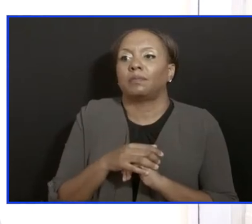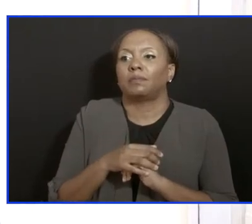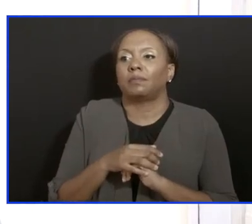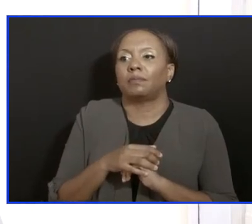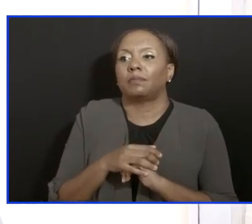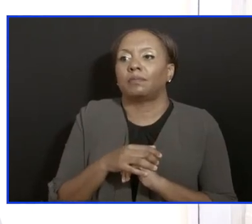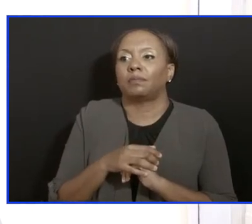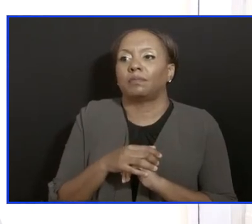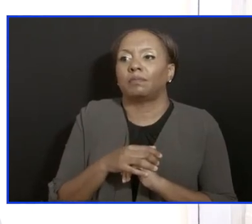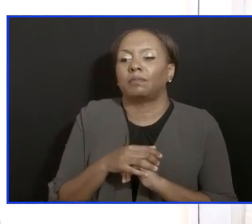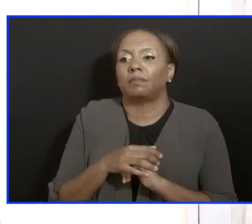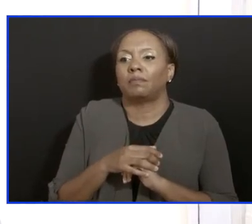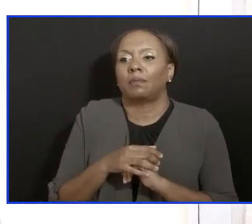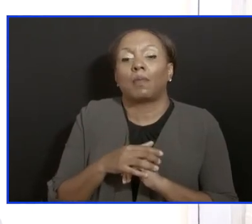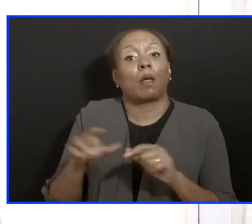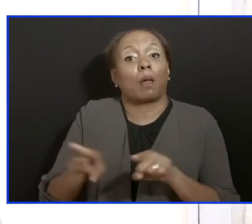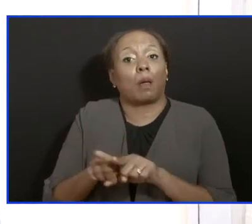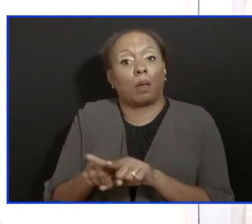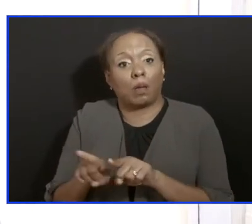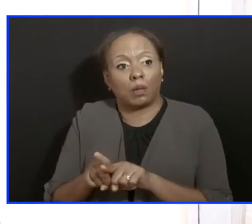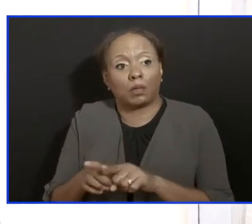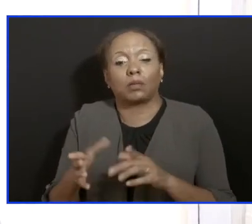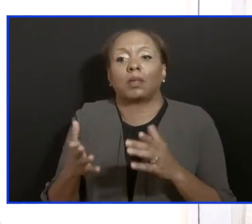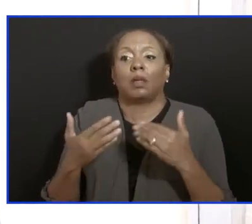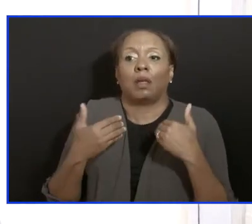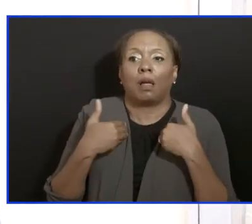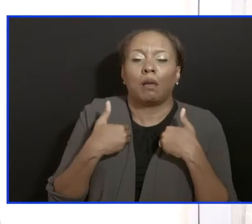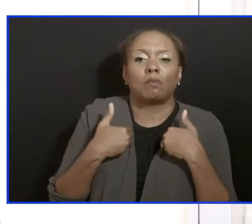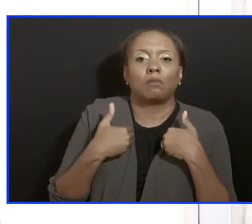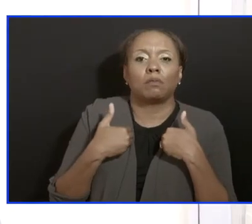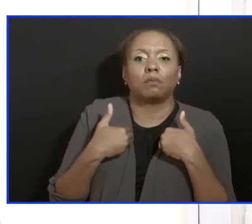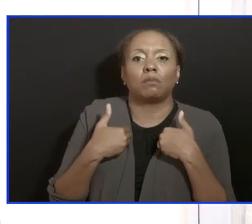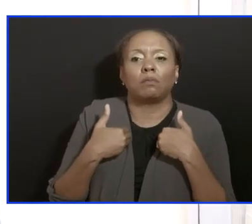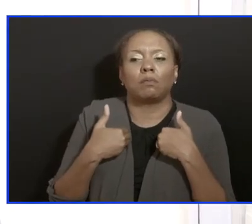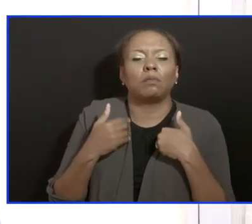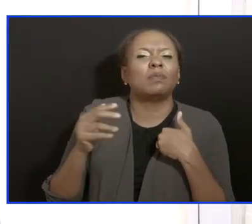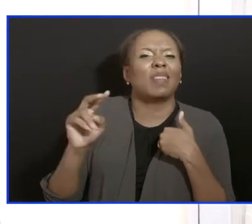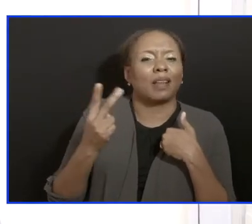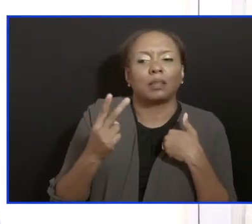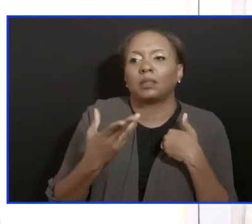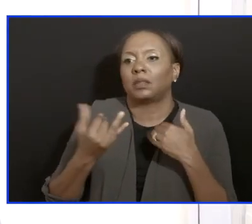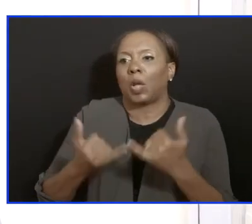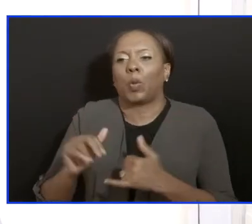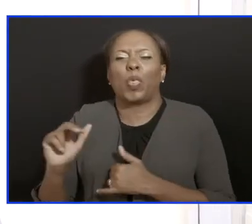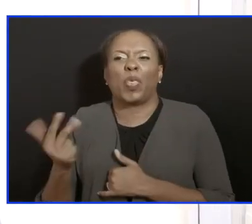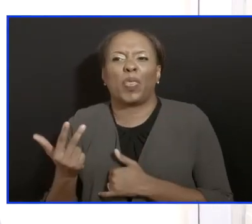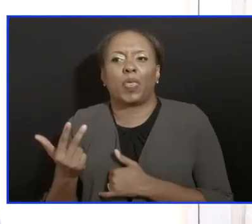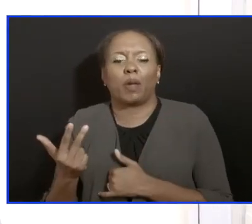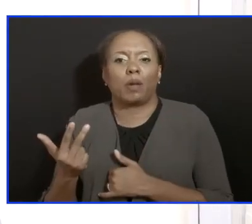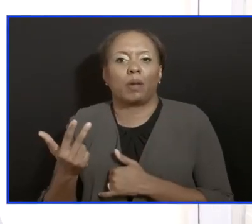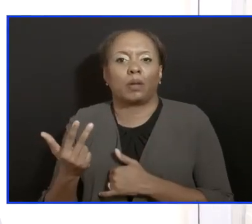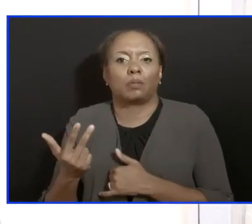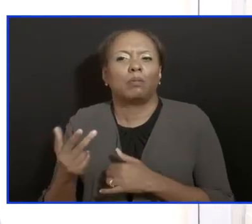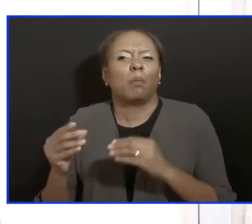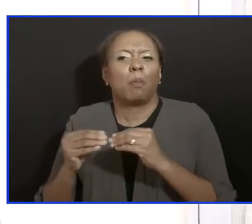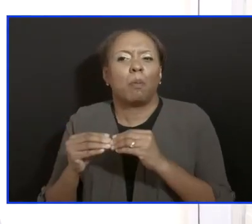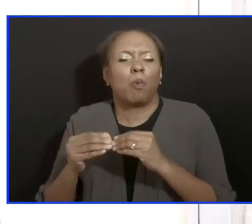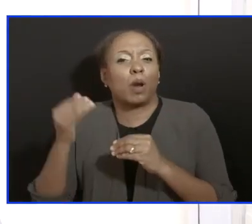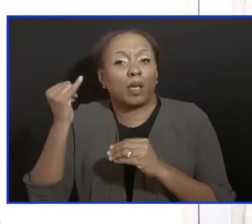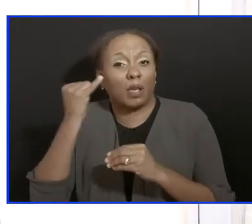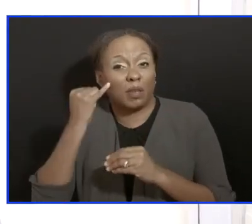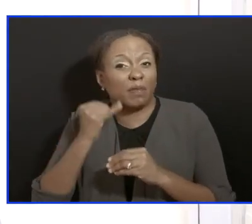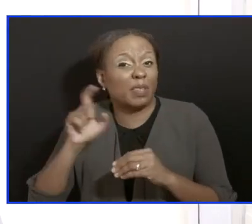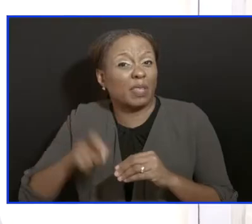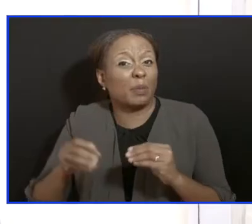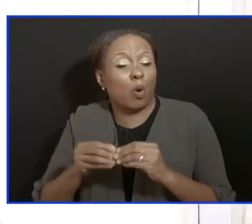Dr. Ford spoke about just now. And the third is actually about to happen, where we are also ensuring that if there is further overflow, we